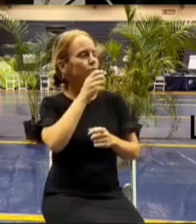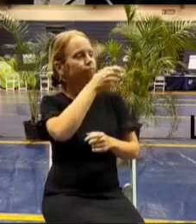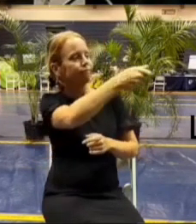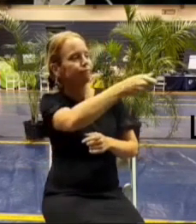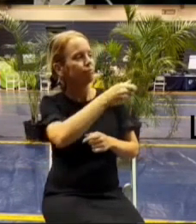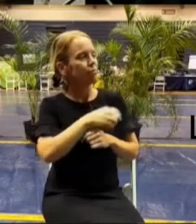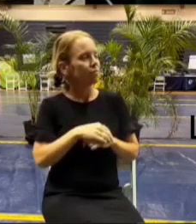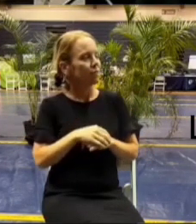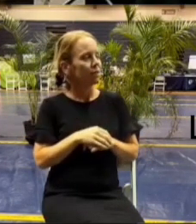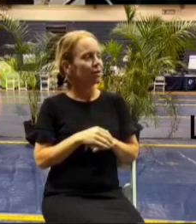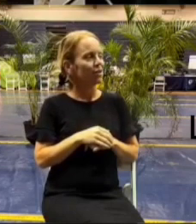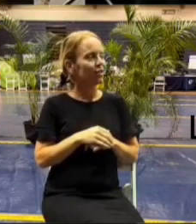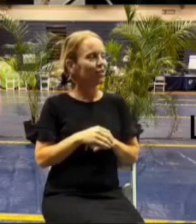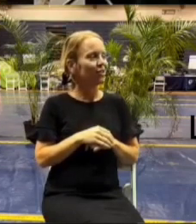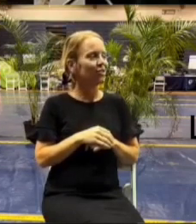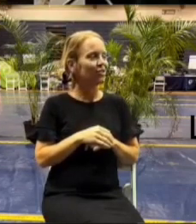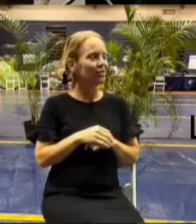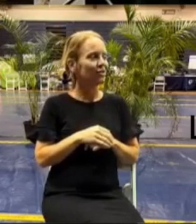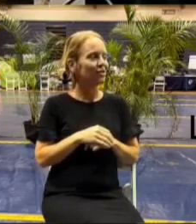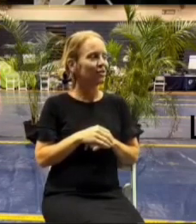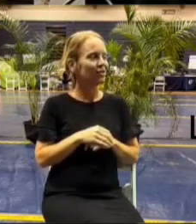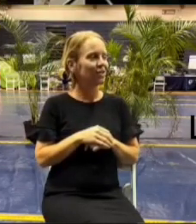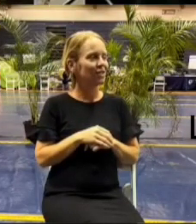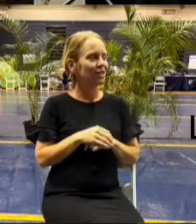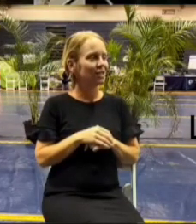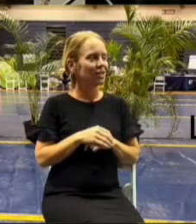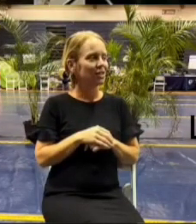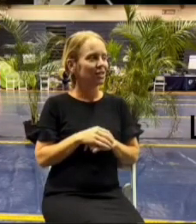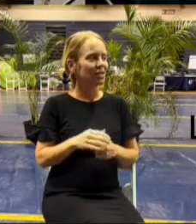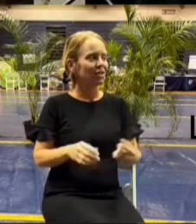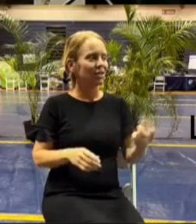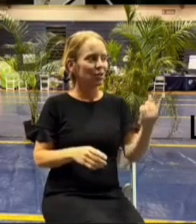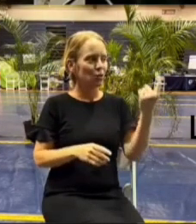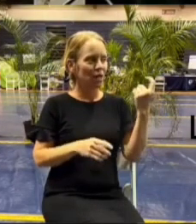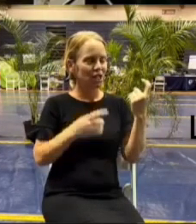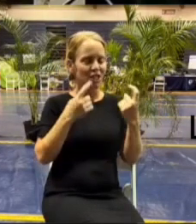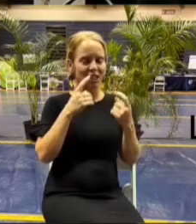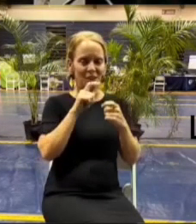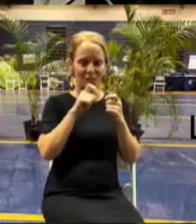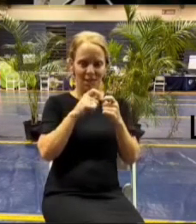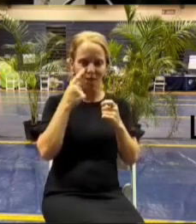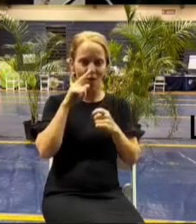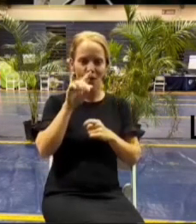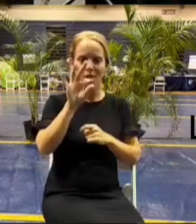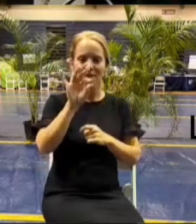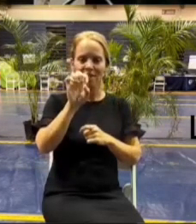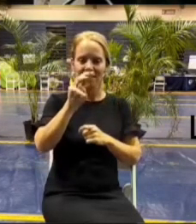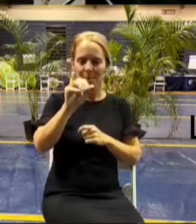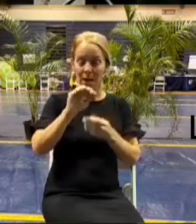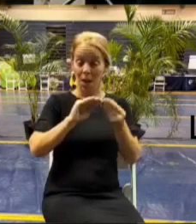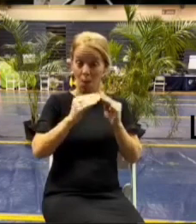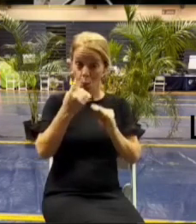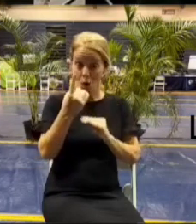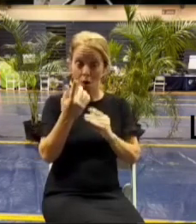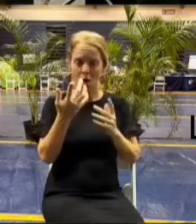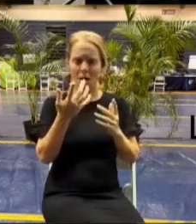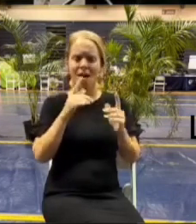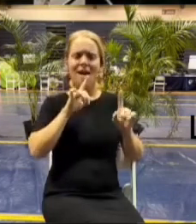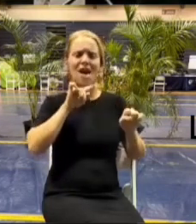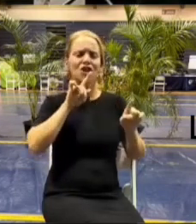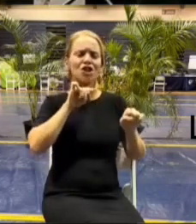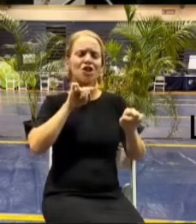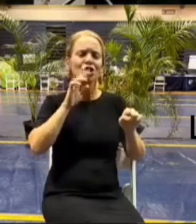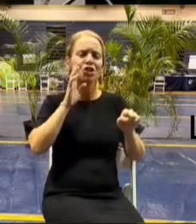ahead uh these questions is for fema number one what was the answer for the